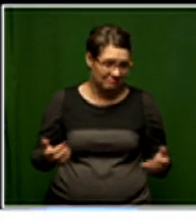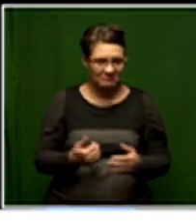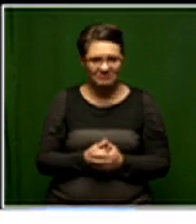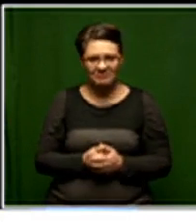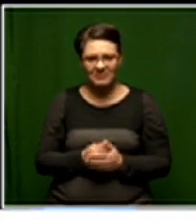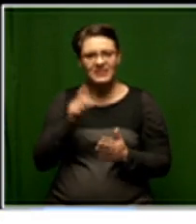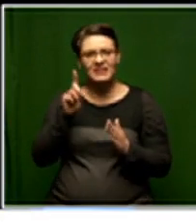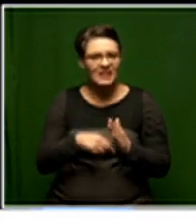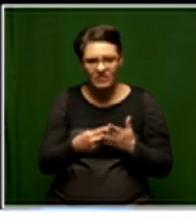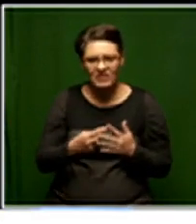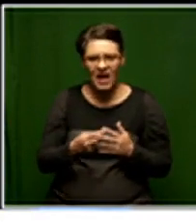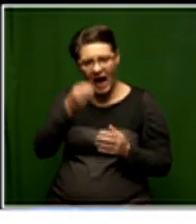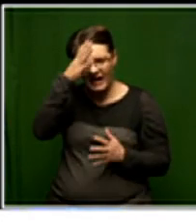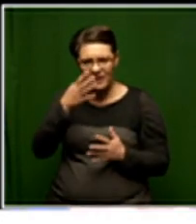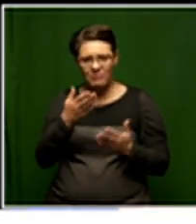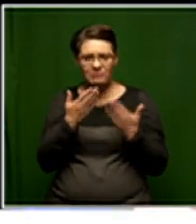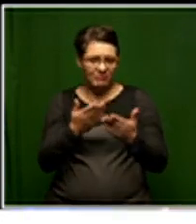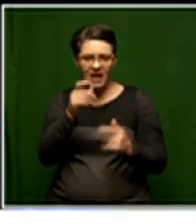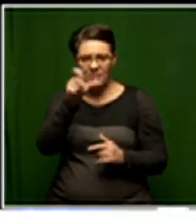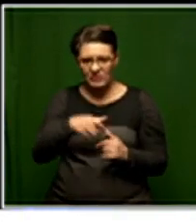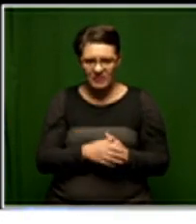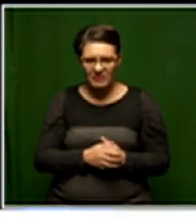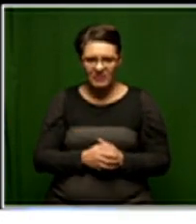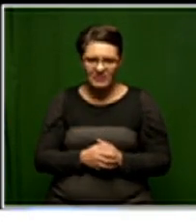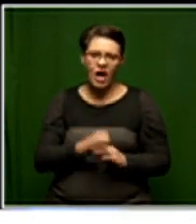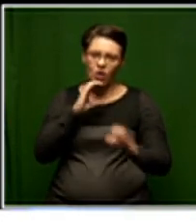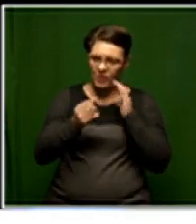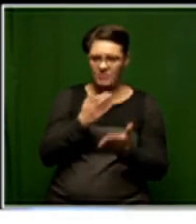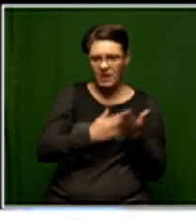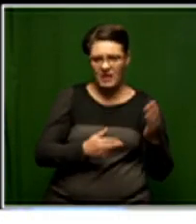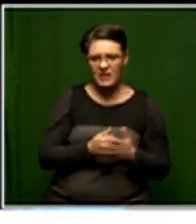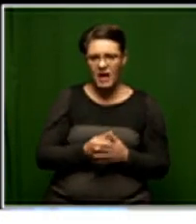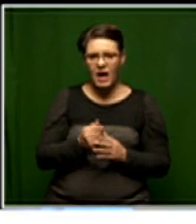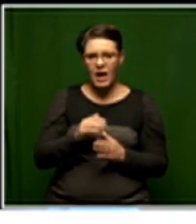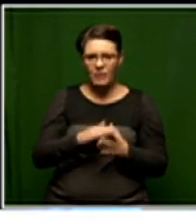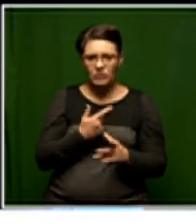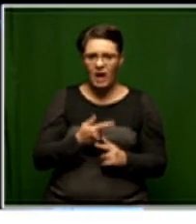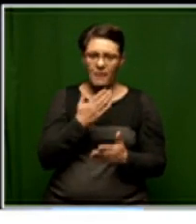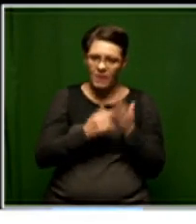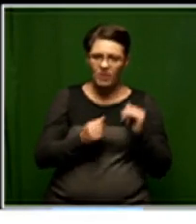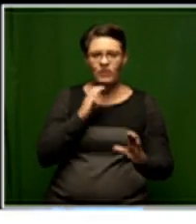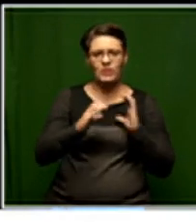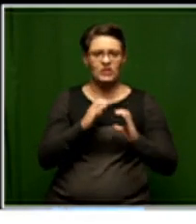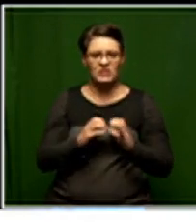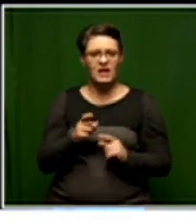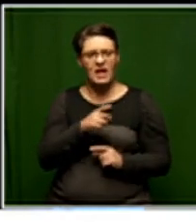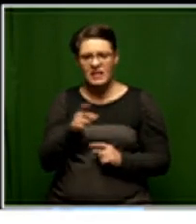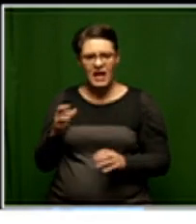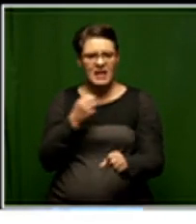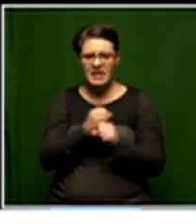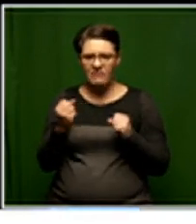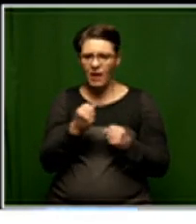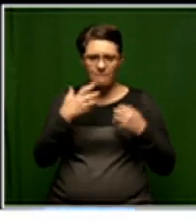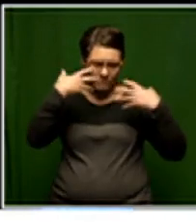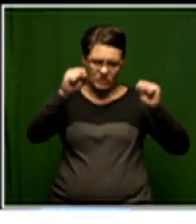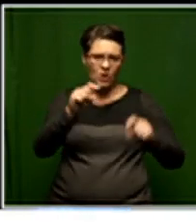Well, the election, the academic guys would like to be heard. You're a professor of communication. Yes, and because I'm a professor of communication, they never get to